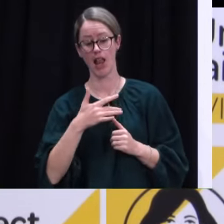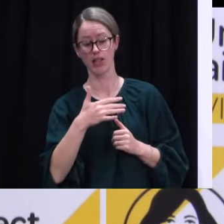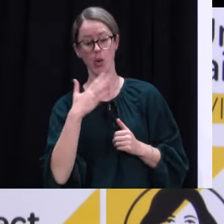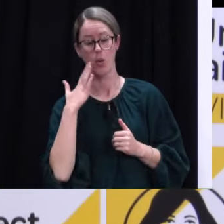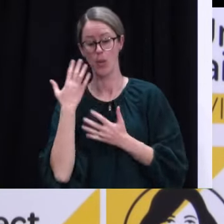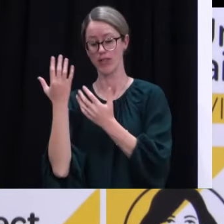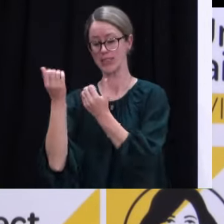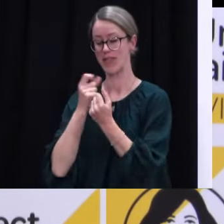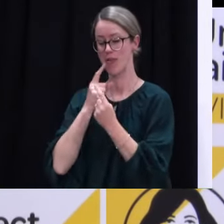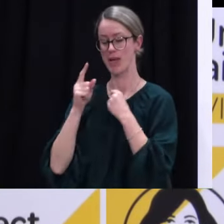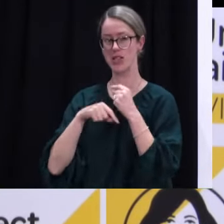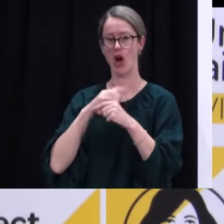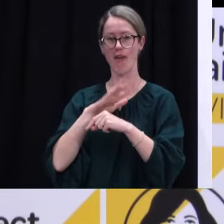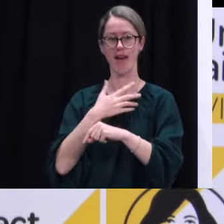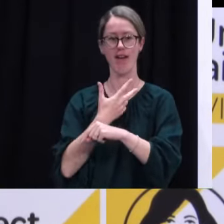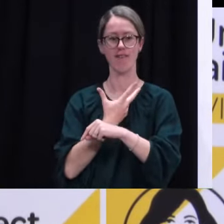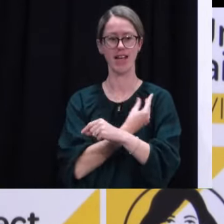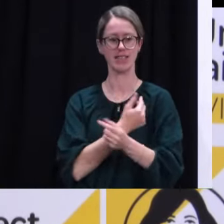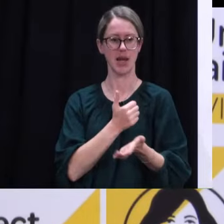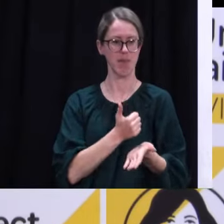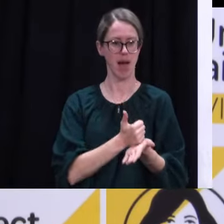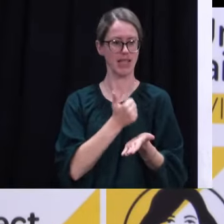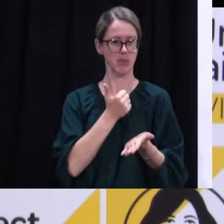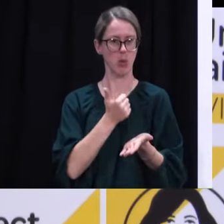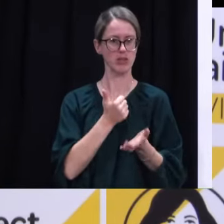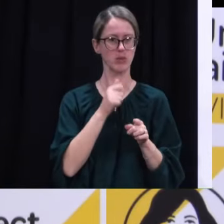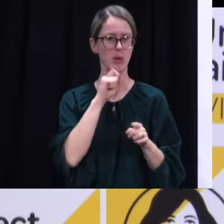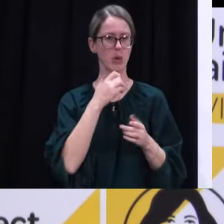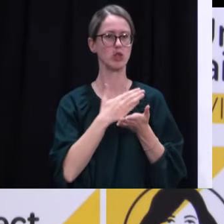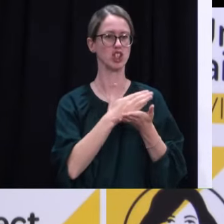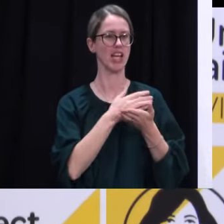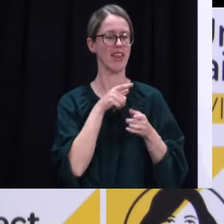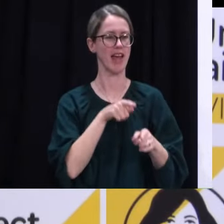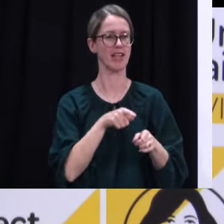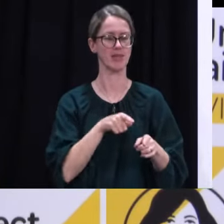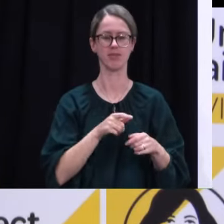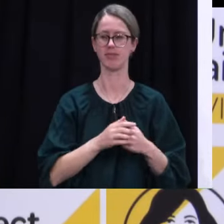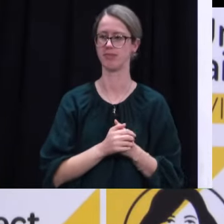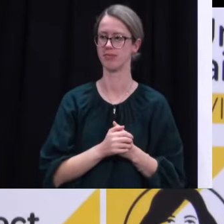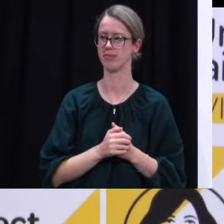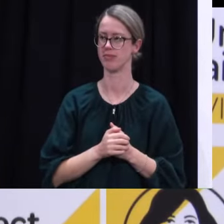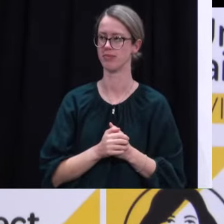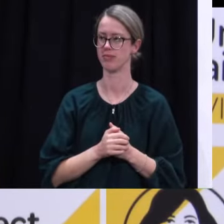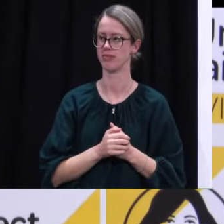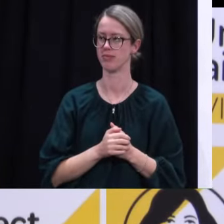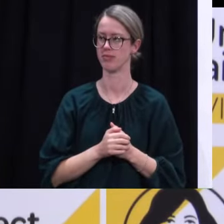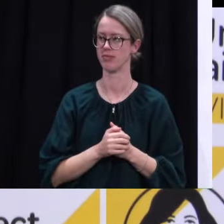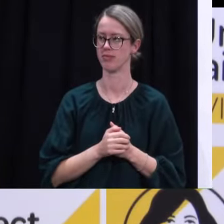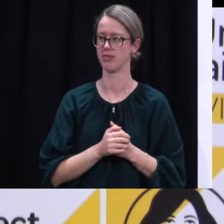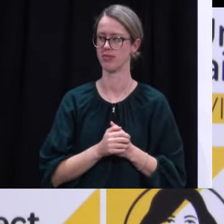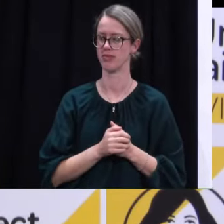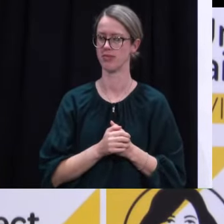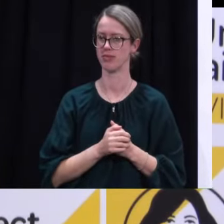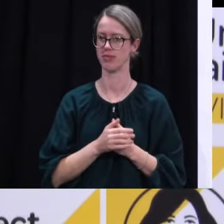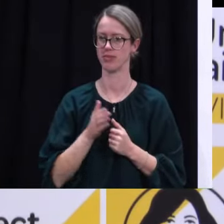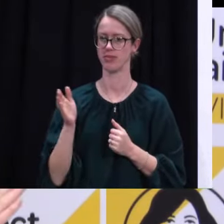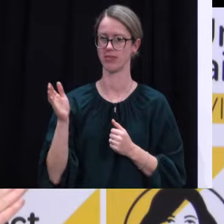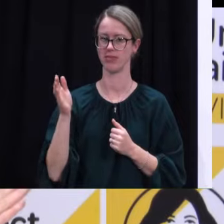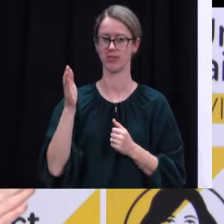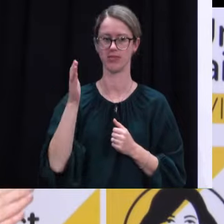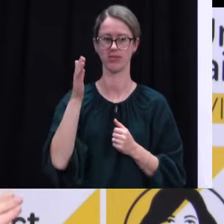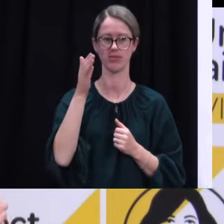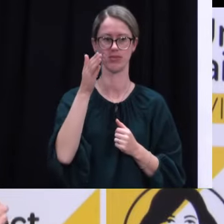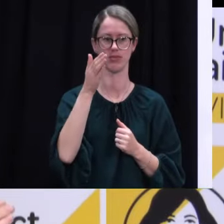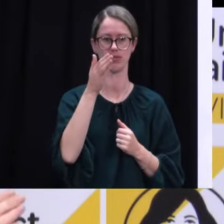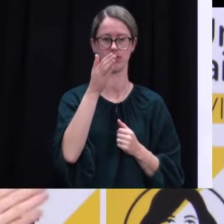update on vaccine passports, for instance, to share where some of that's at. But I'm really pleased with what the work officials are doing. Do you has said that? Do think Collins has said Do you think I'm going